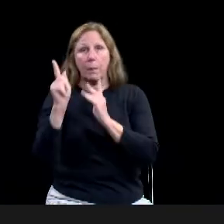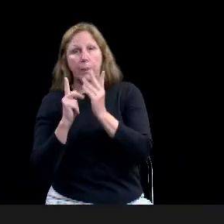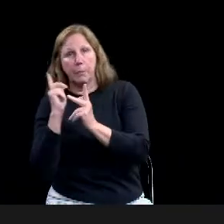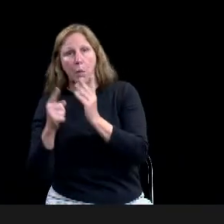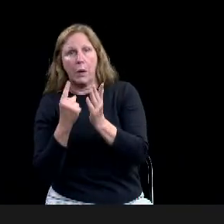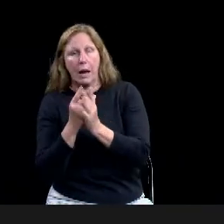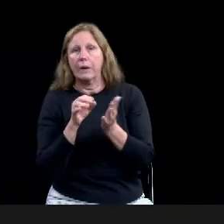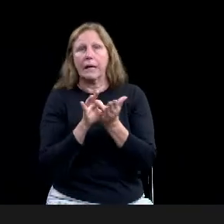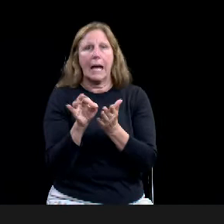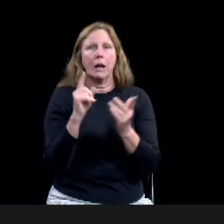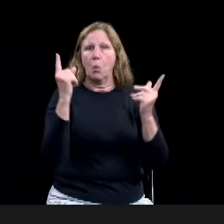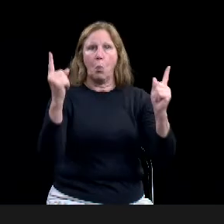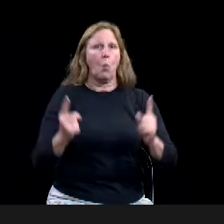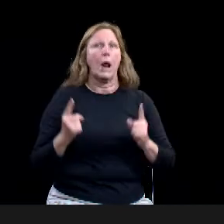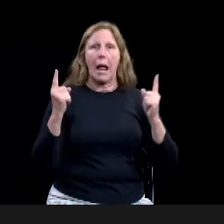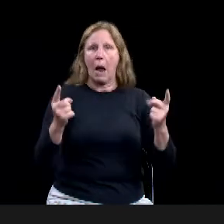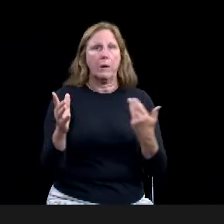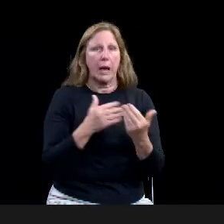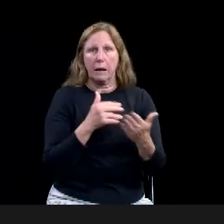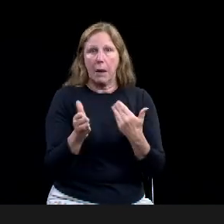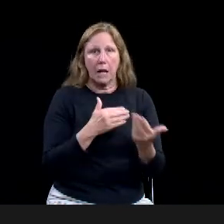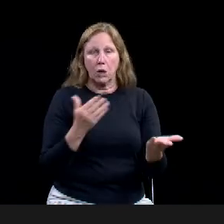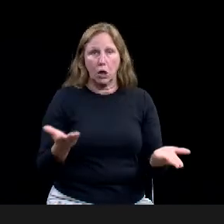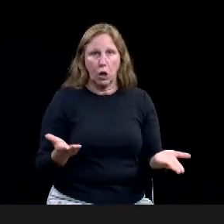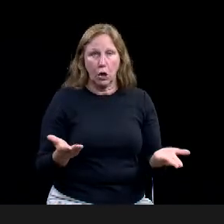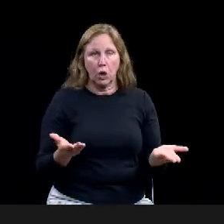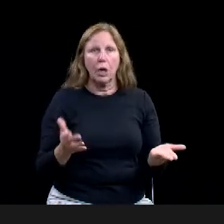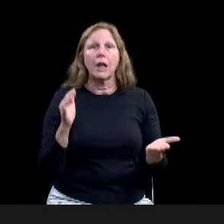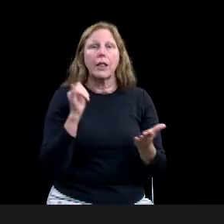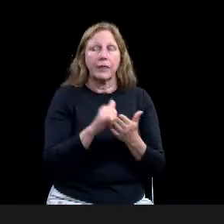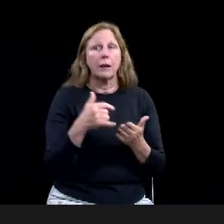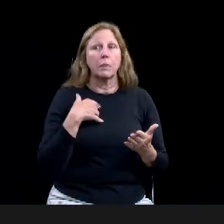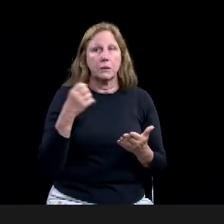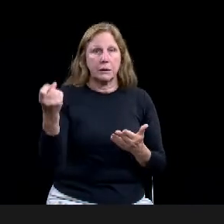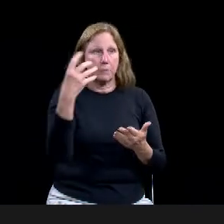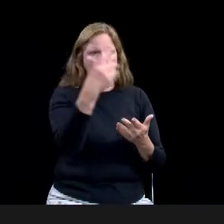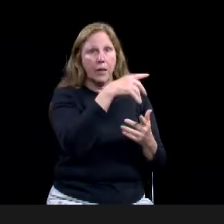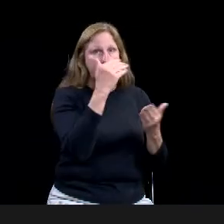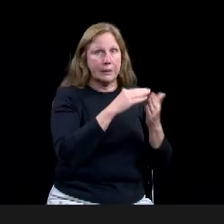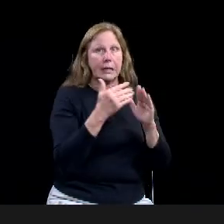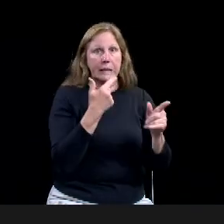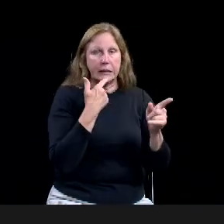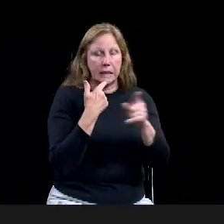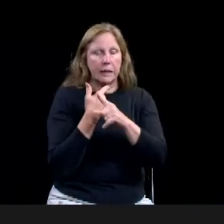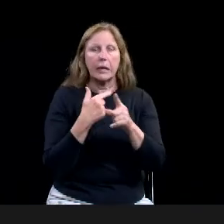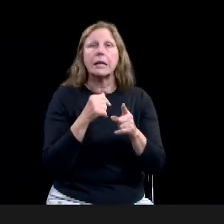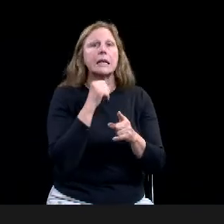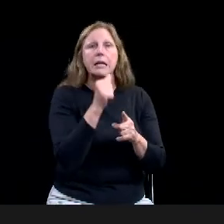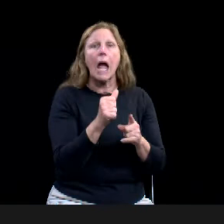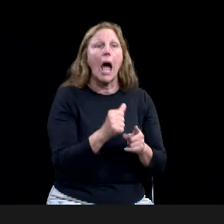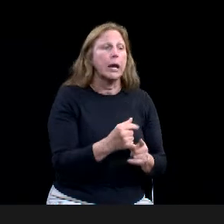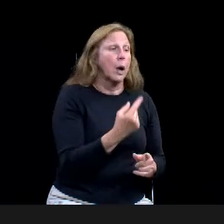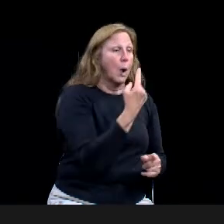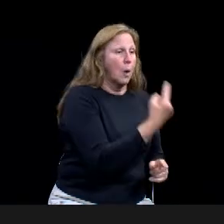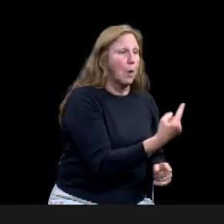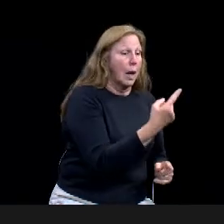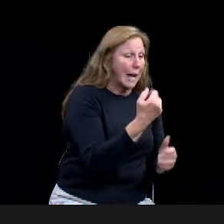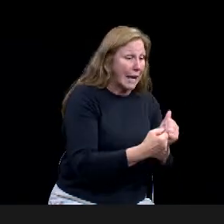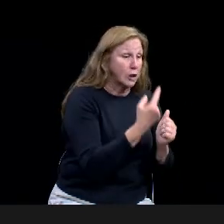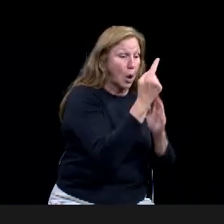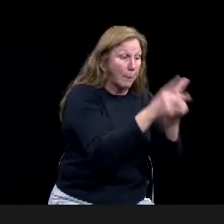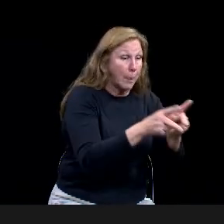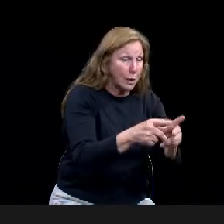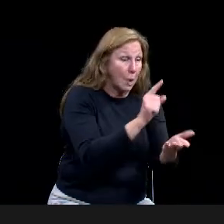not just, um, base it on actual individual hours. We also have proposed